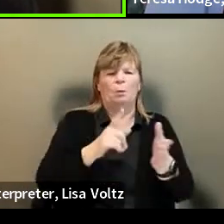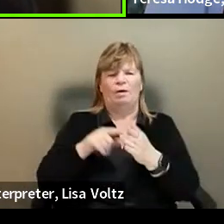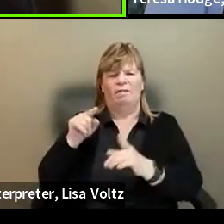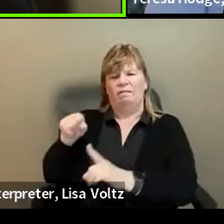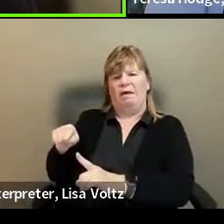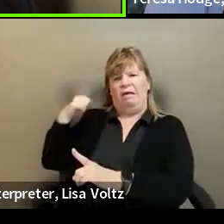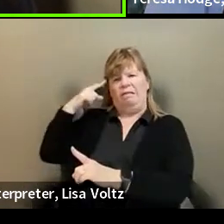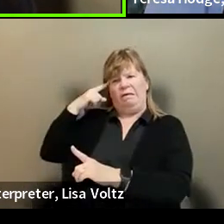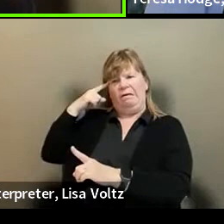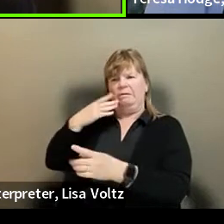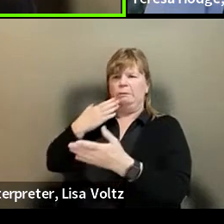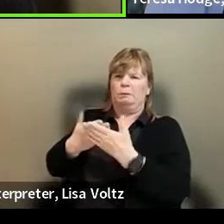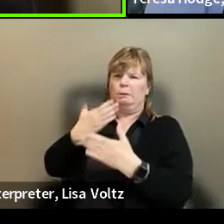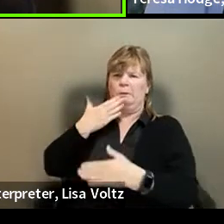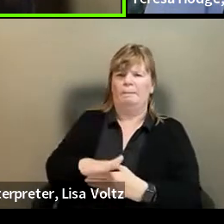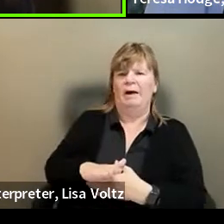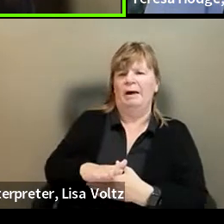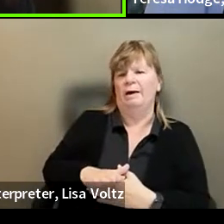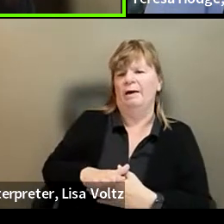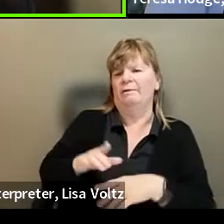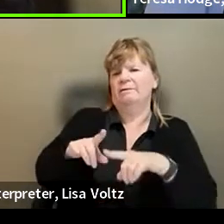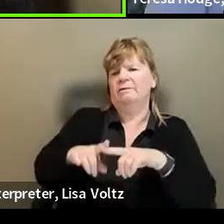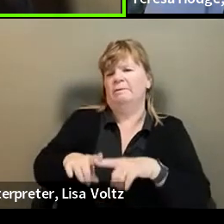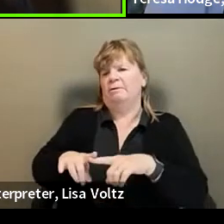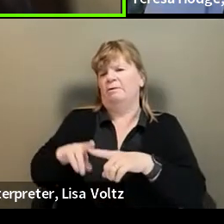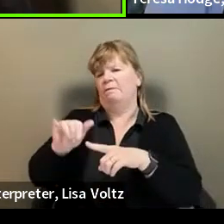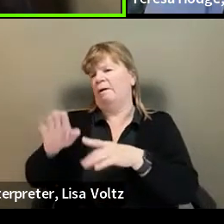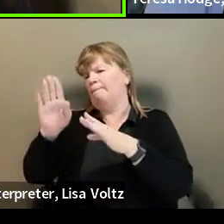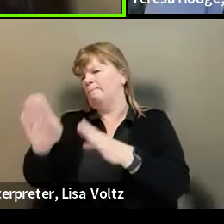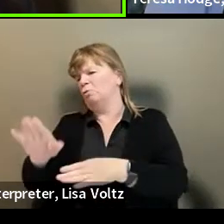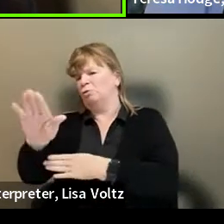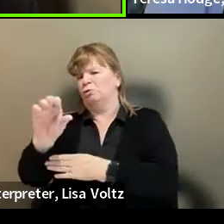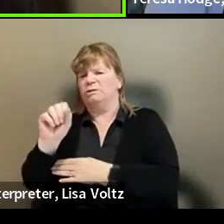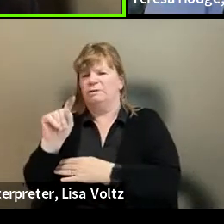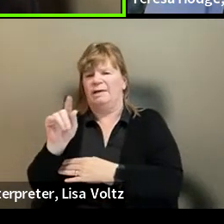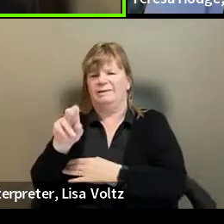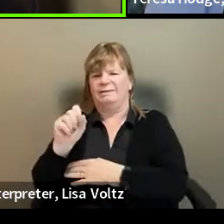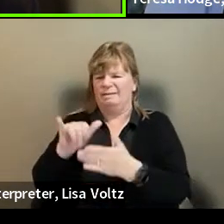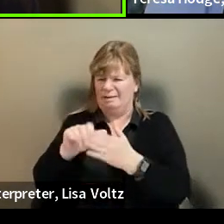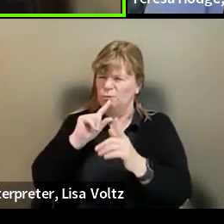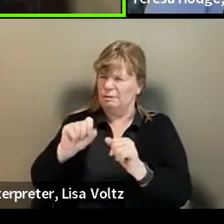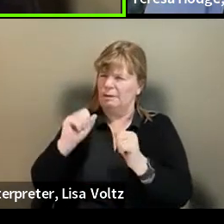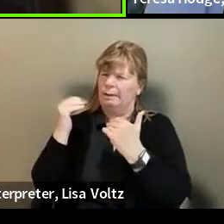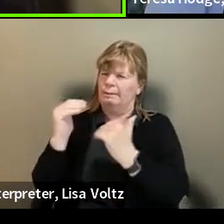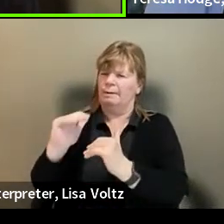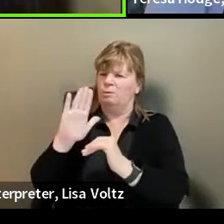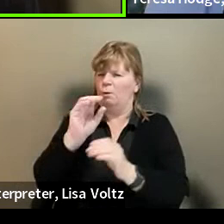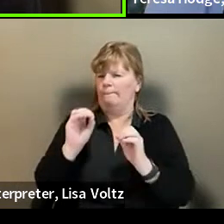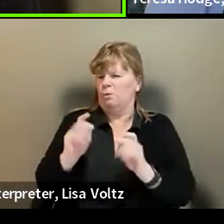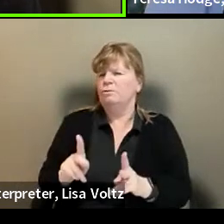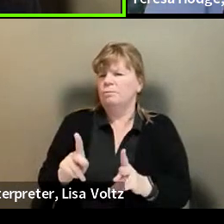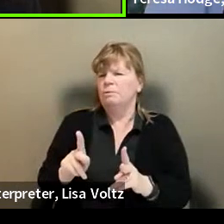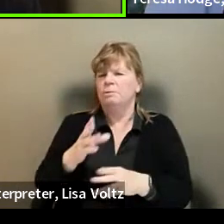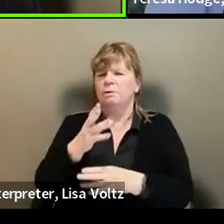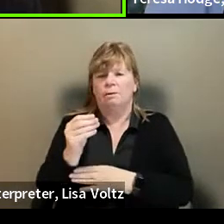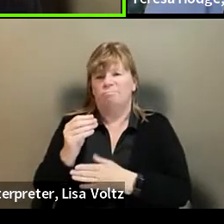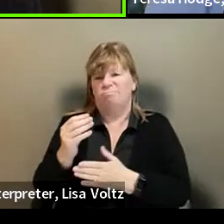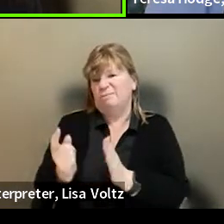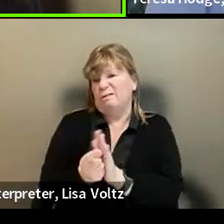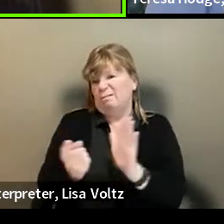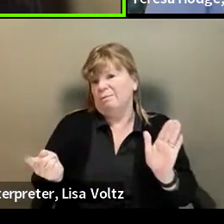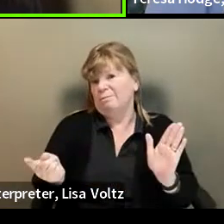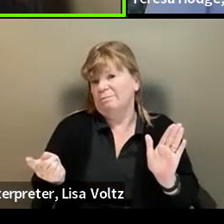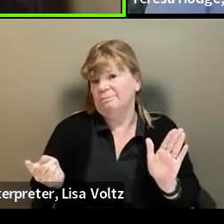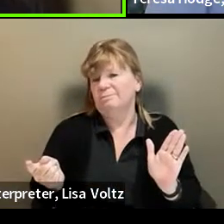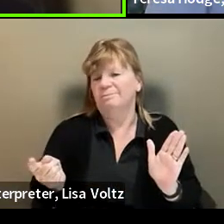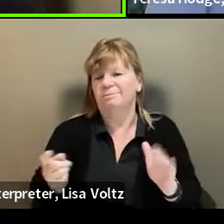be good or bad, um, given someone's caregiving status, um, which can really limit opportunities and could be, um, even illegal as, as you